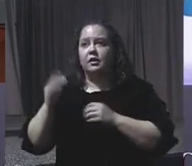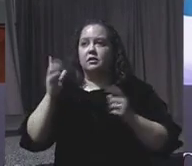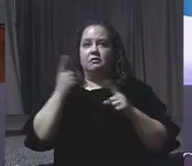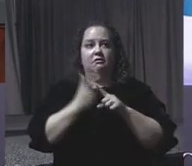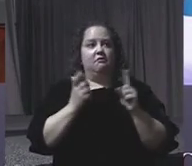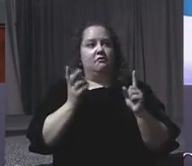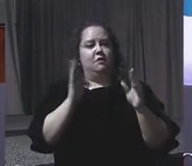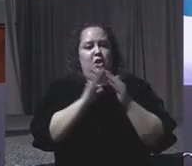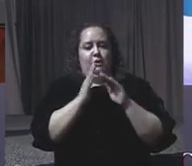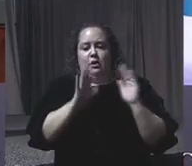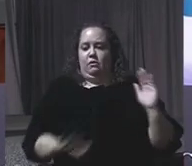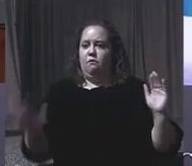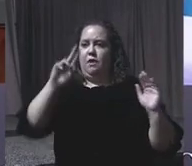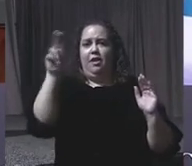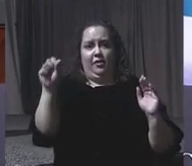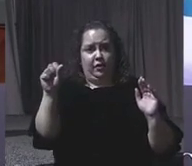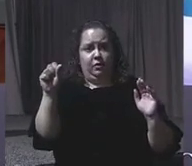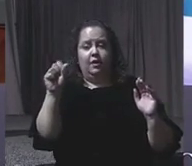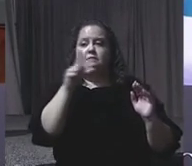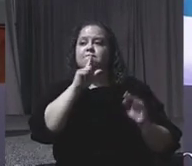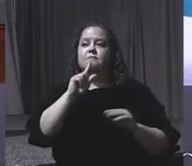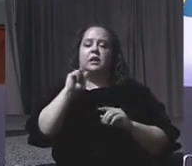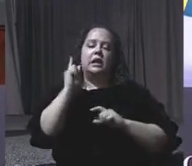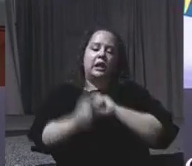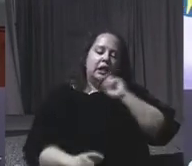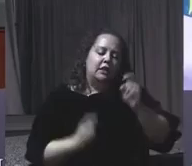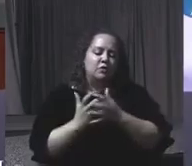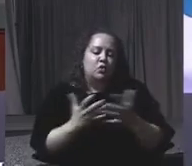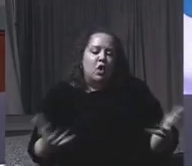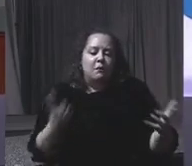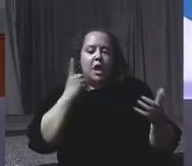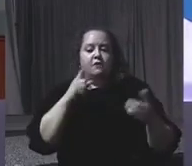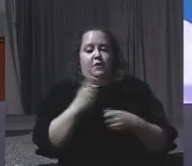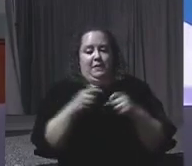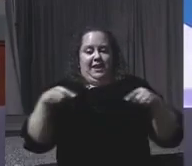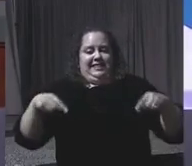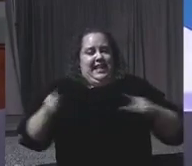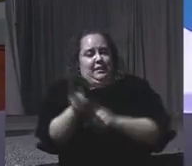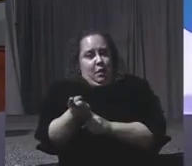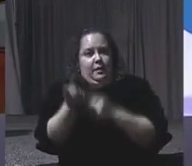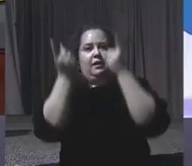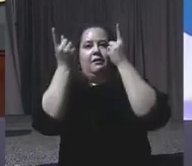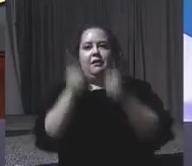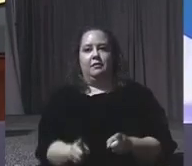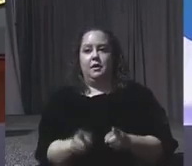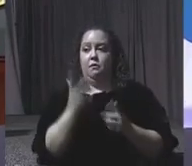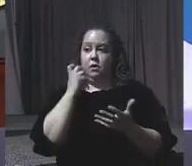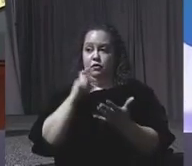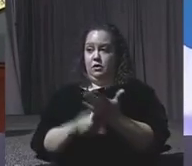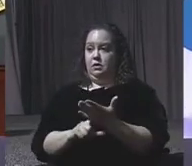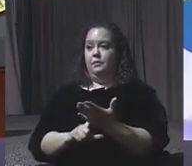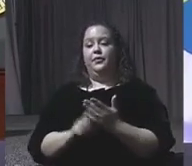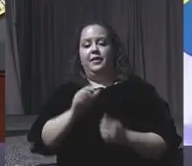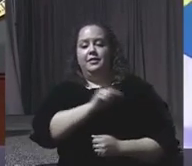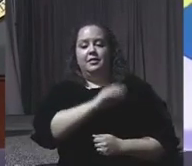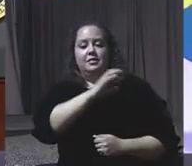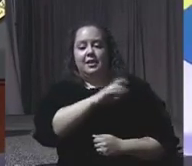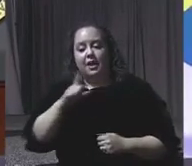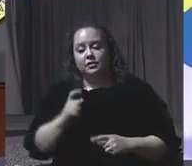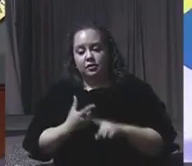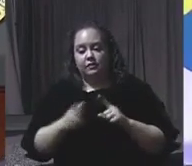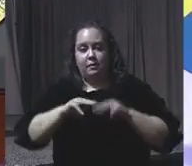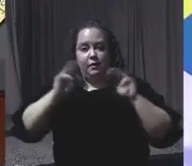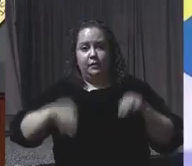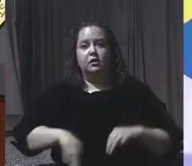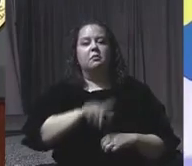to make this moment possible. I especially want to acknowledge the Council of the Museum that is co-chaired